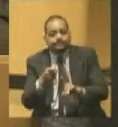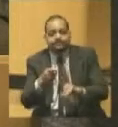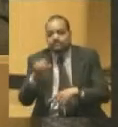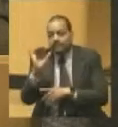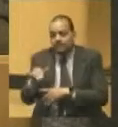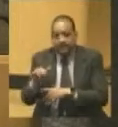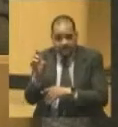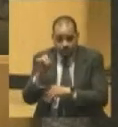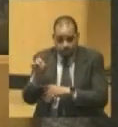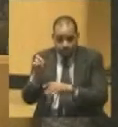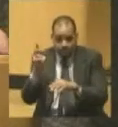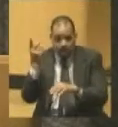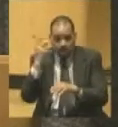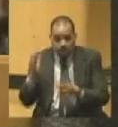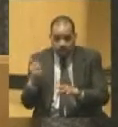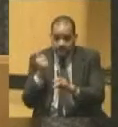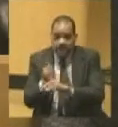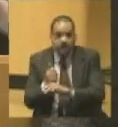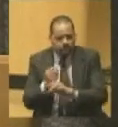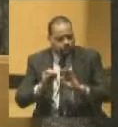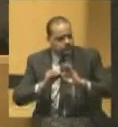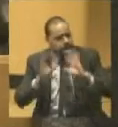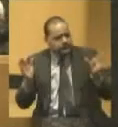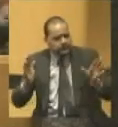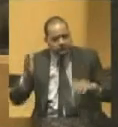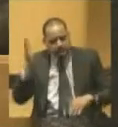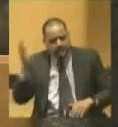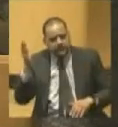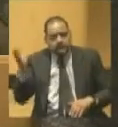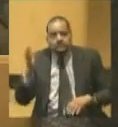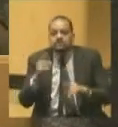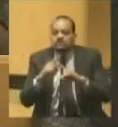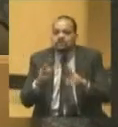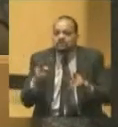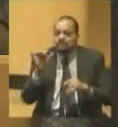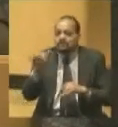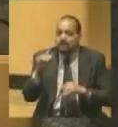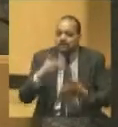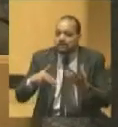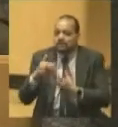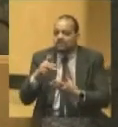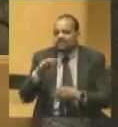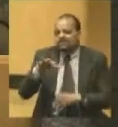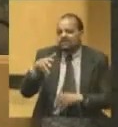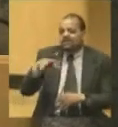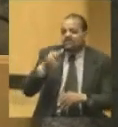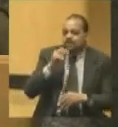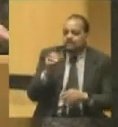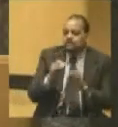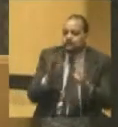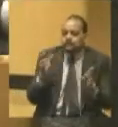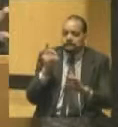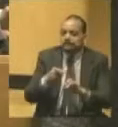been. And that's because I think they were following what was a fairly common practice in the 19th century. And that